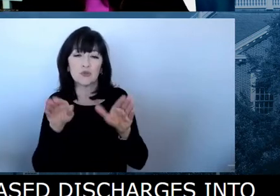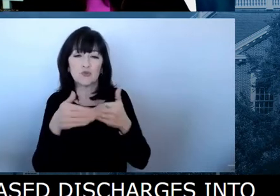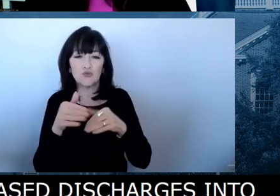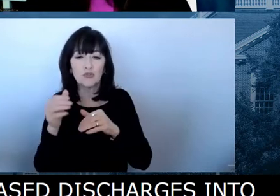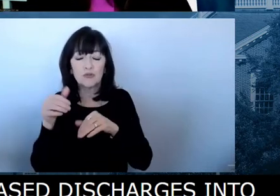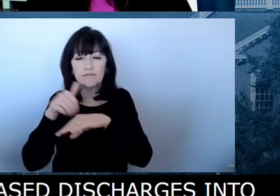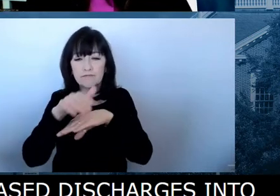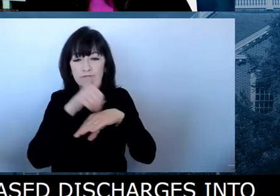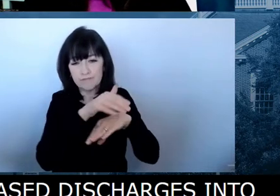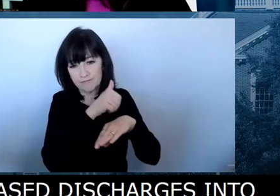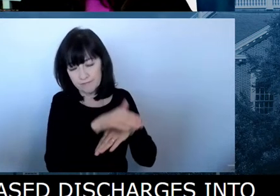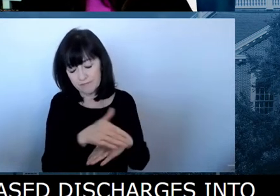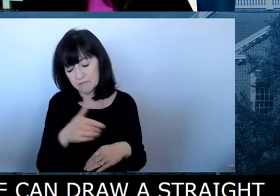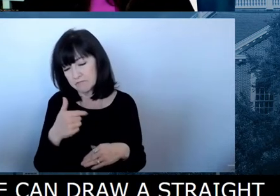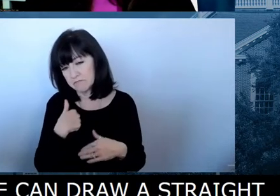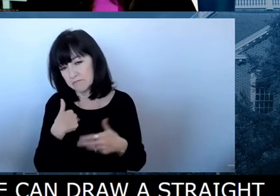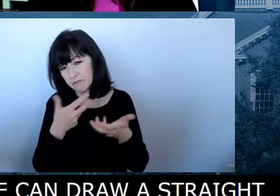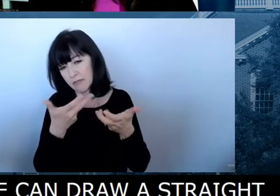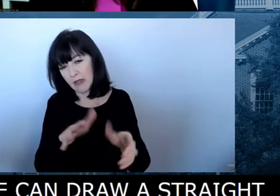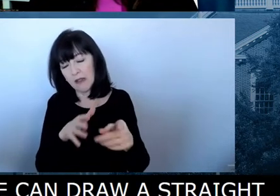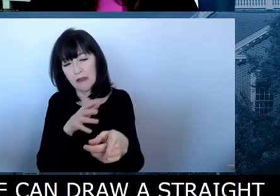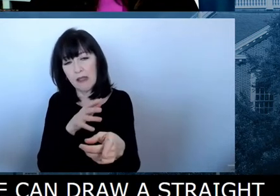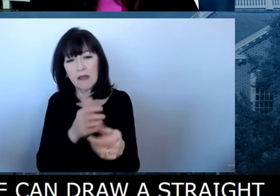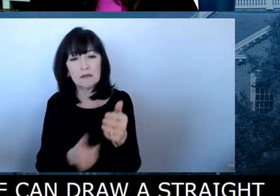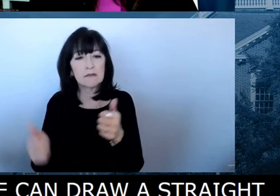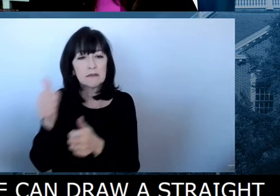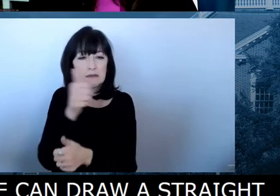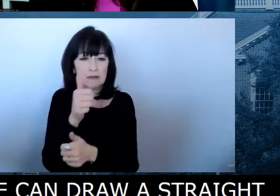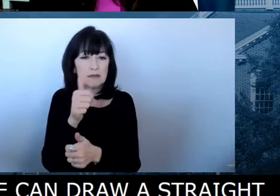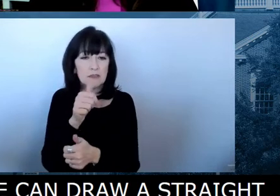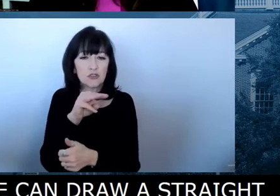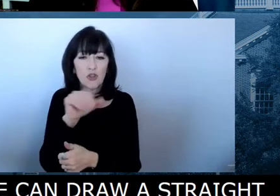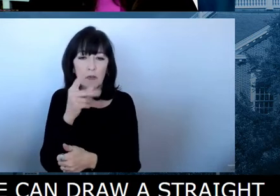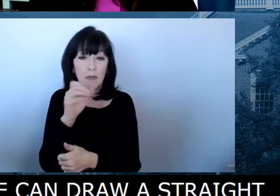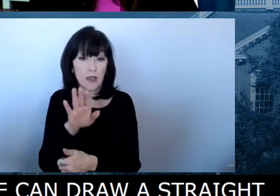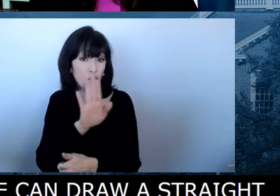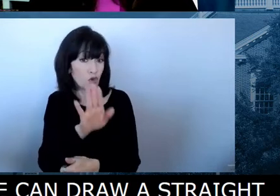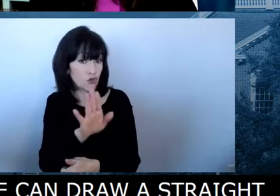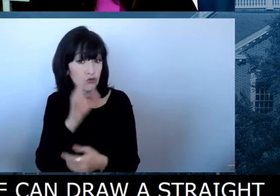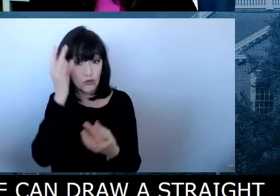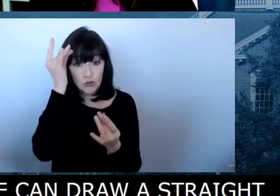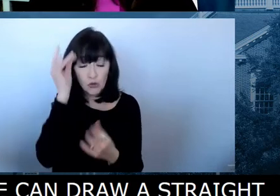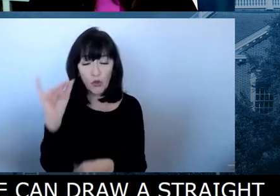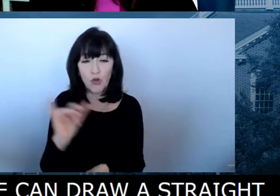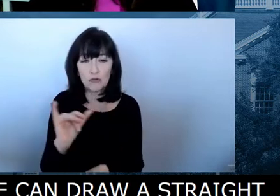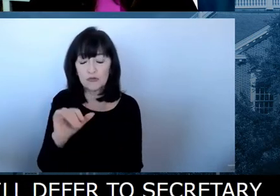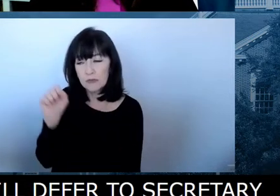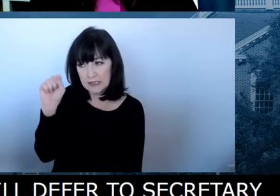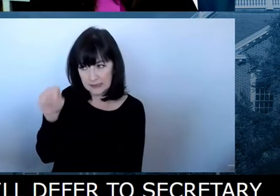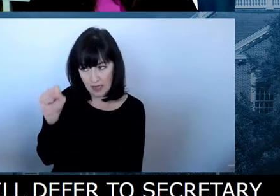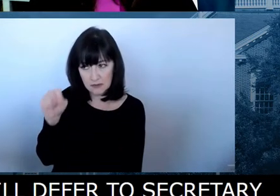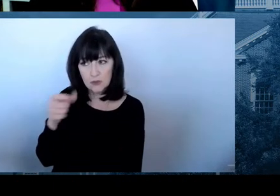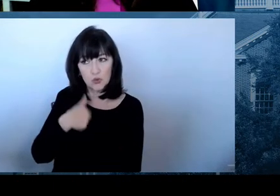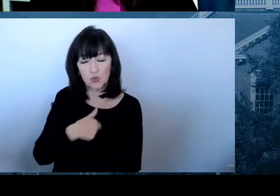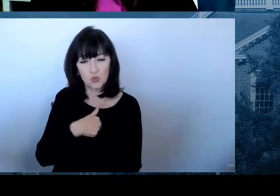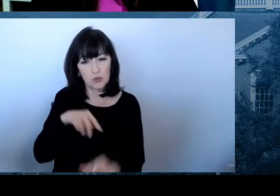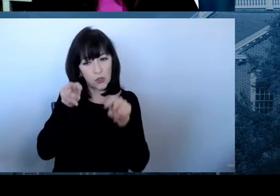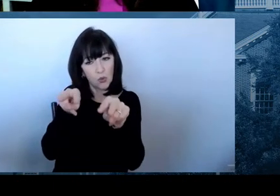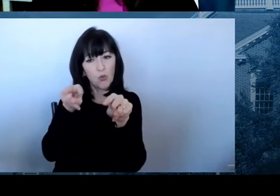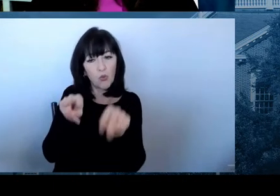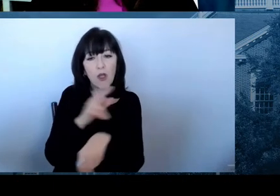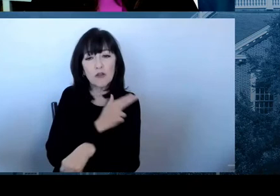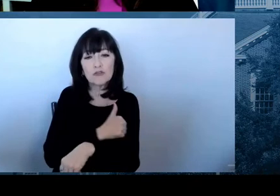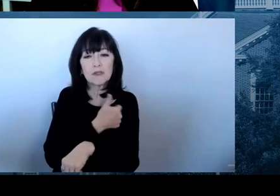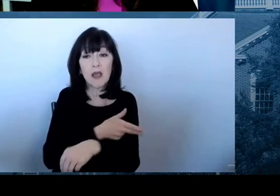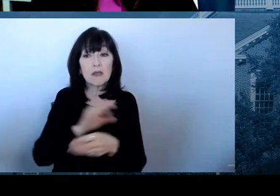Thanks governor. hello, Meredith. So you're right governor. The key metric that we've been watching has been the hospitalization number in terms